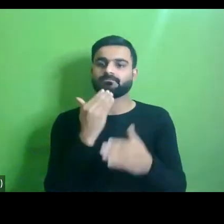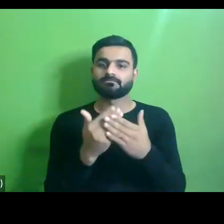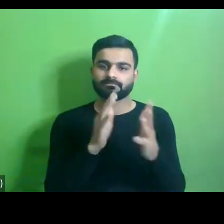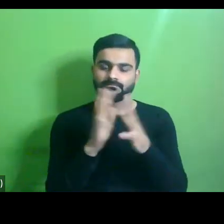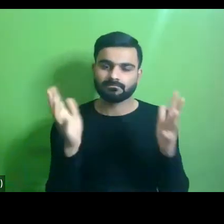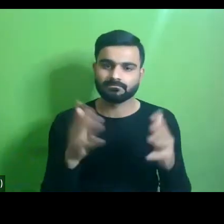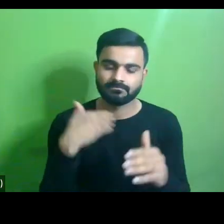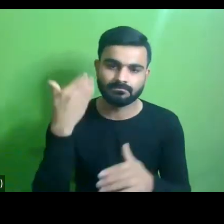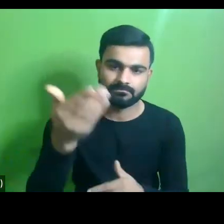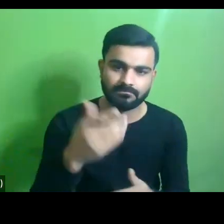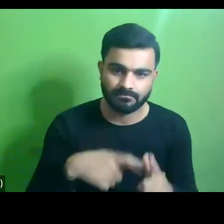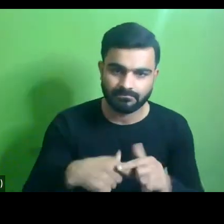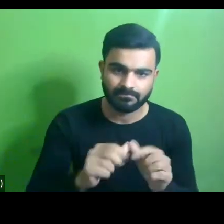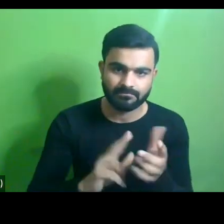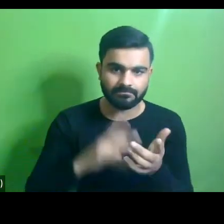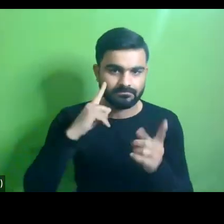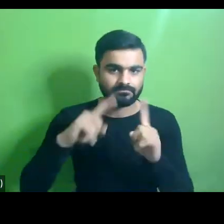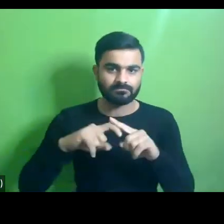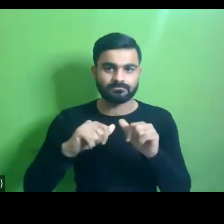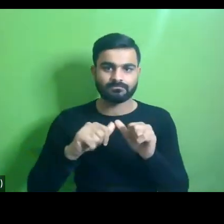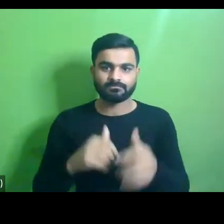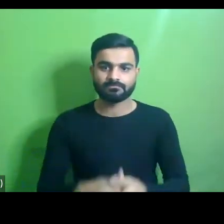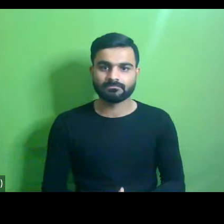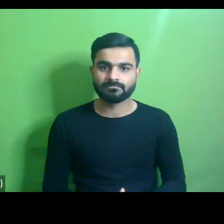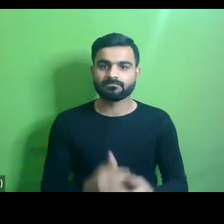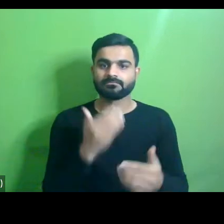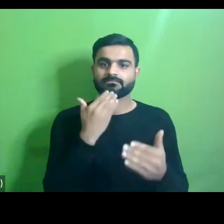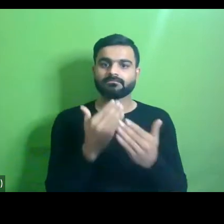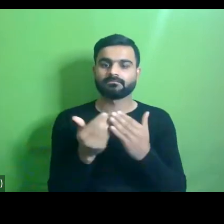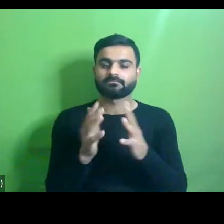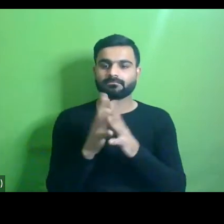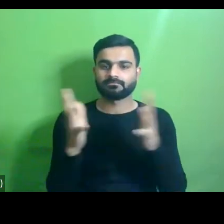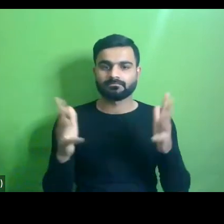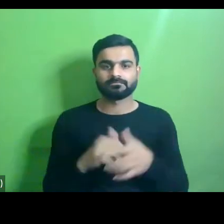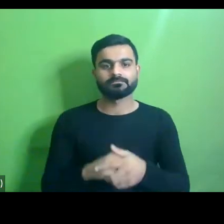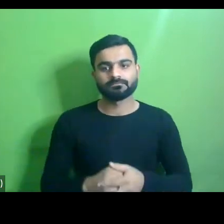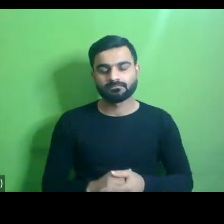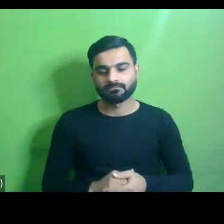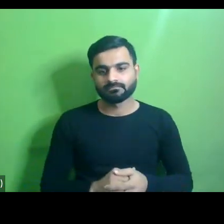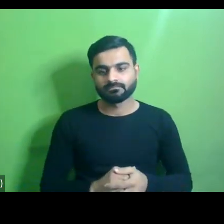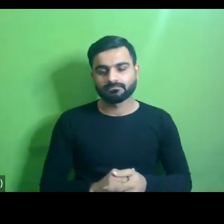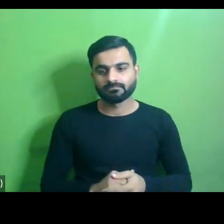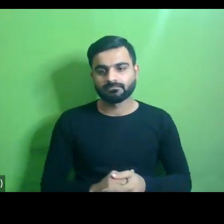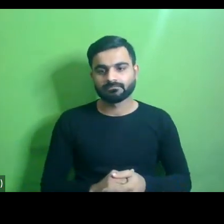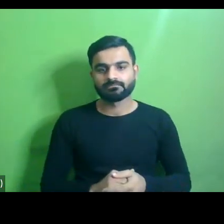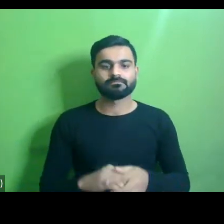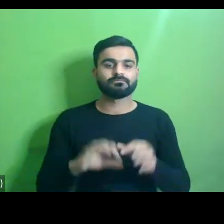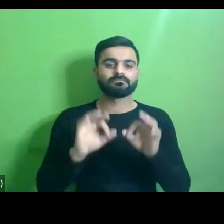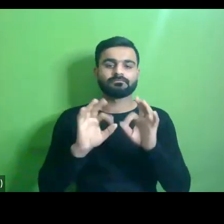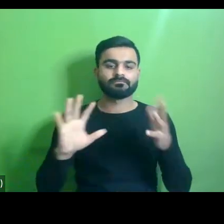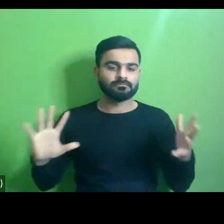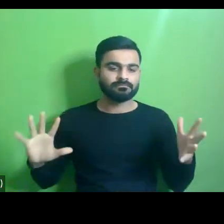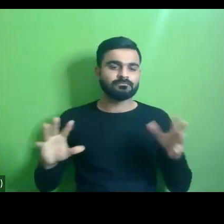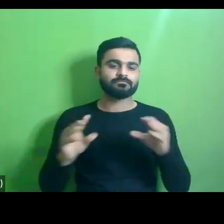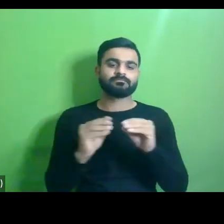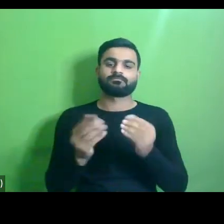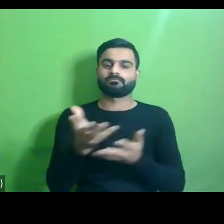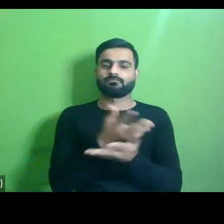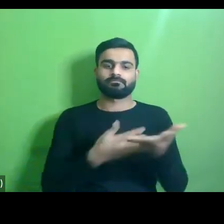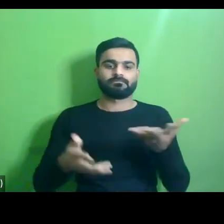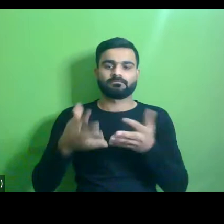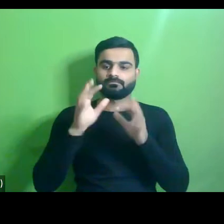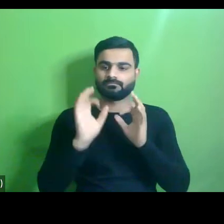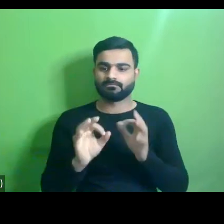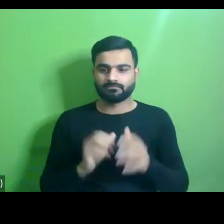over to you khanika thank you thank you so much sir uh it actually very well summarized the entire discussion which we had